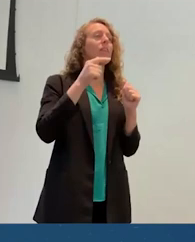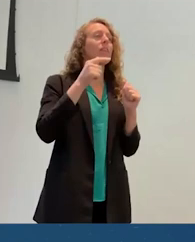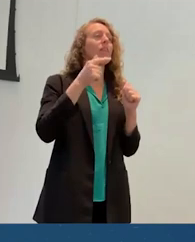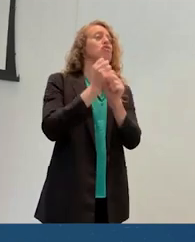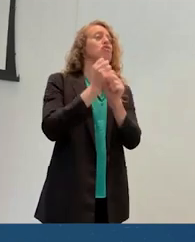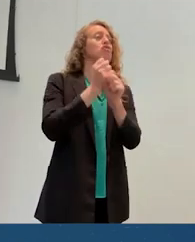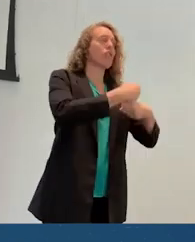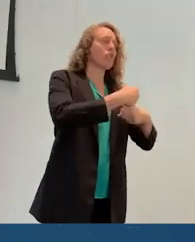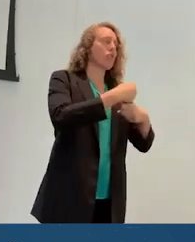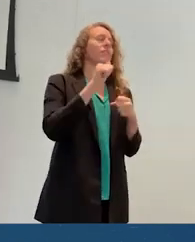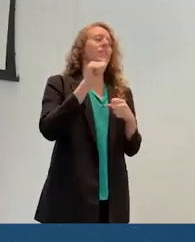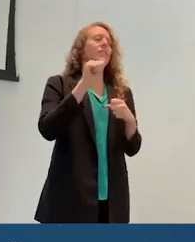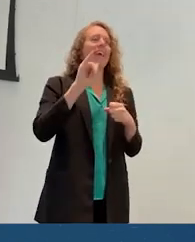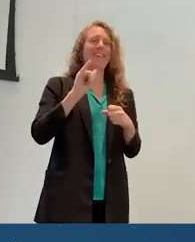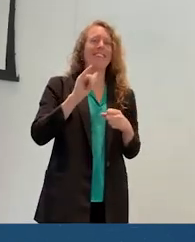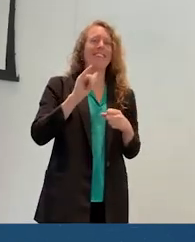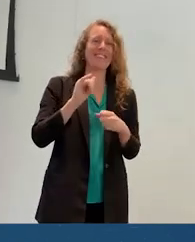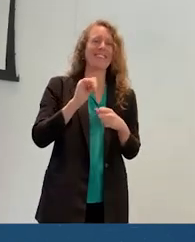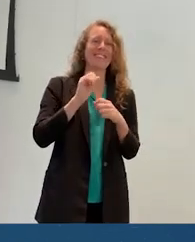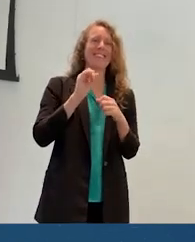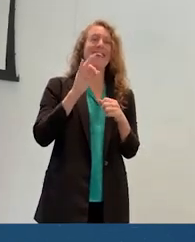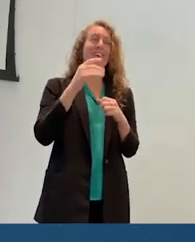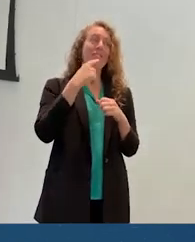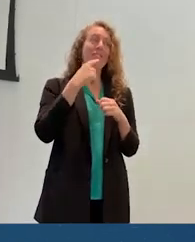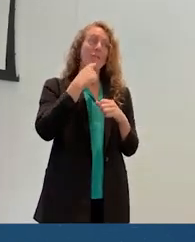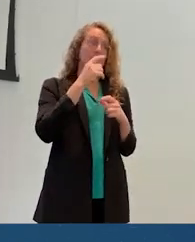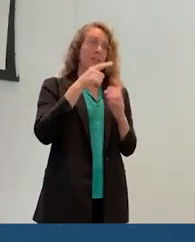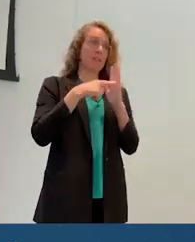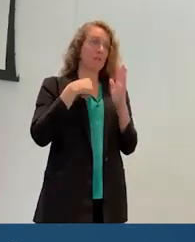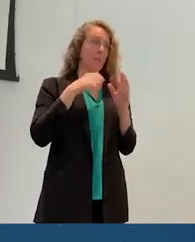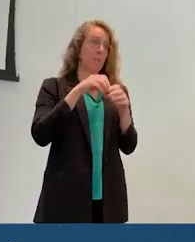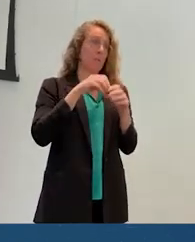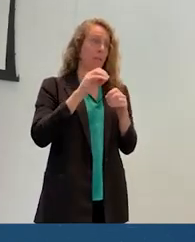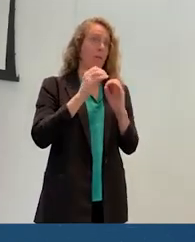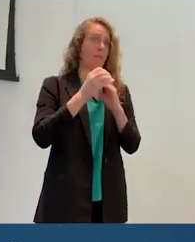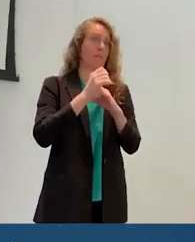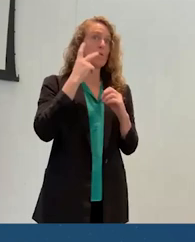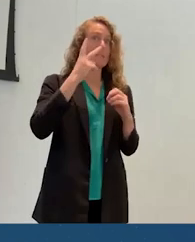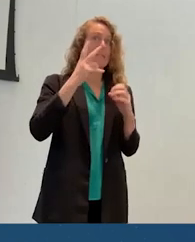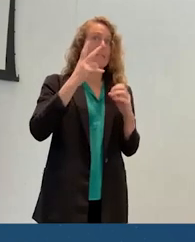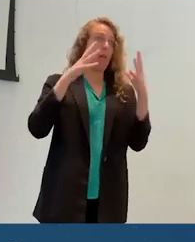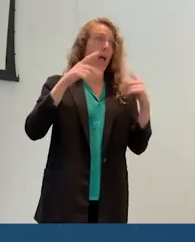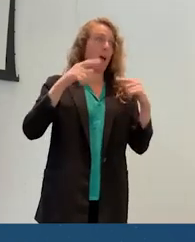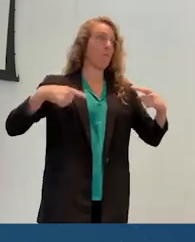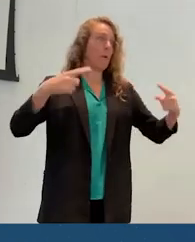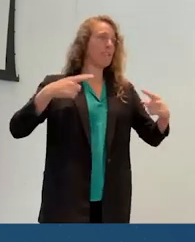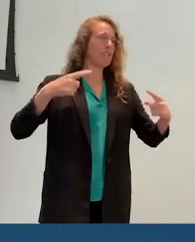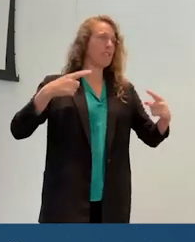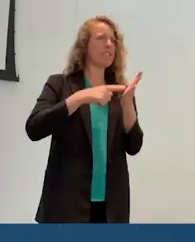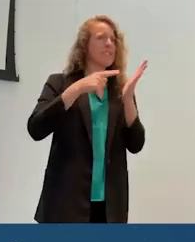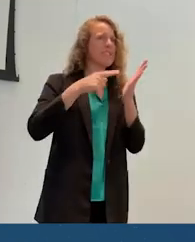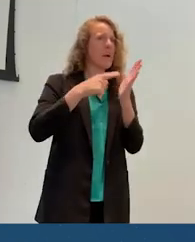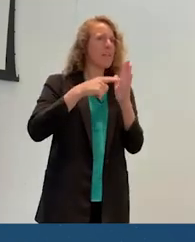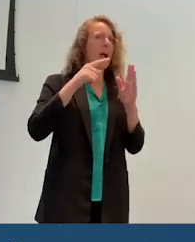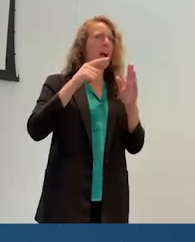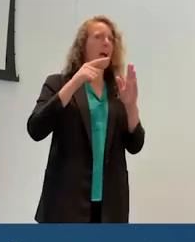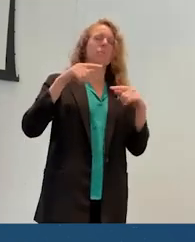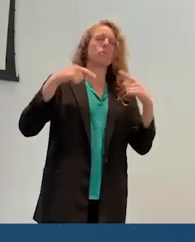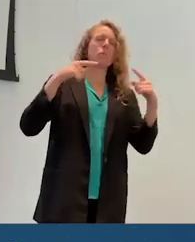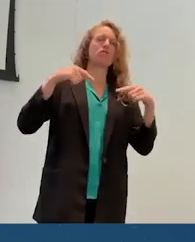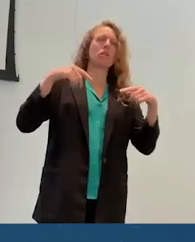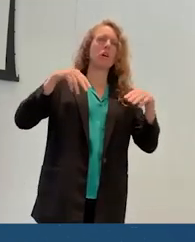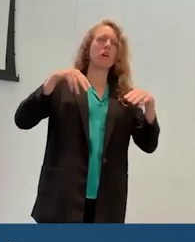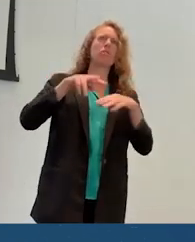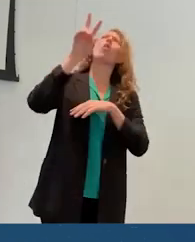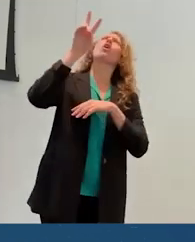with better representation. Because at the moment, if you say show me an inclusive office, you get a bunch of wheelchairs, sometimes empty in little parking bays, looking up at